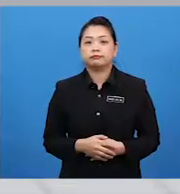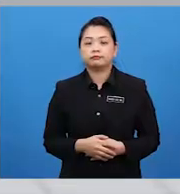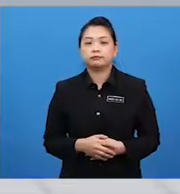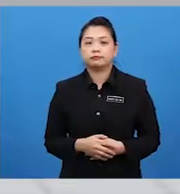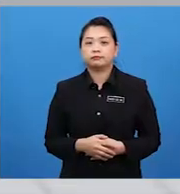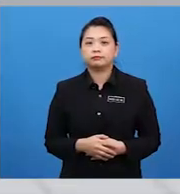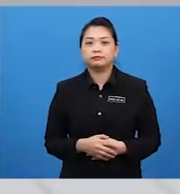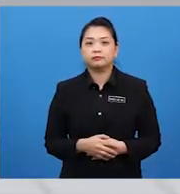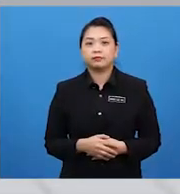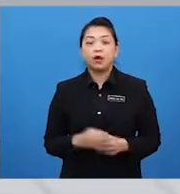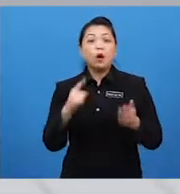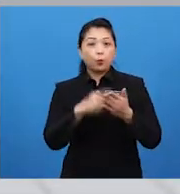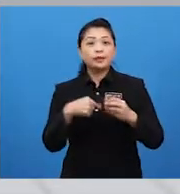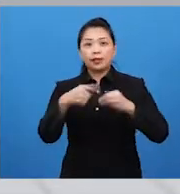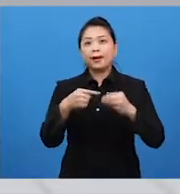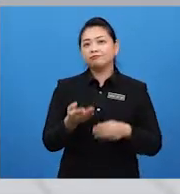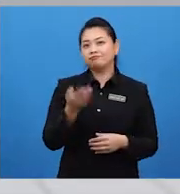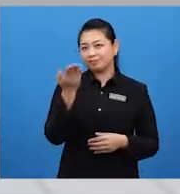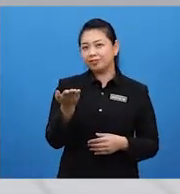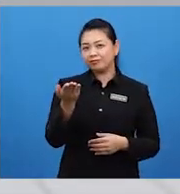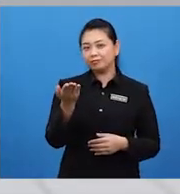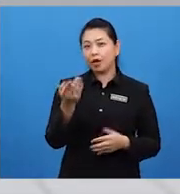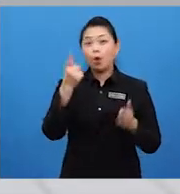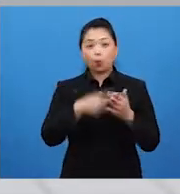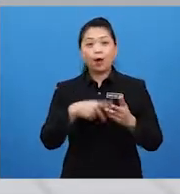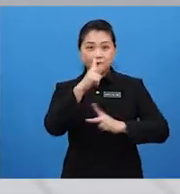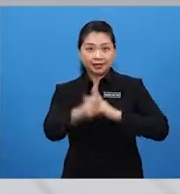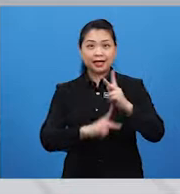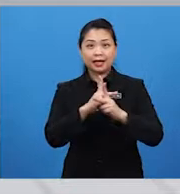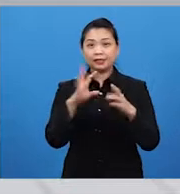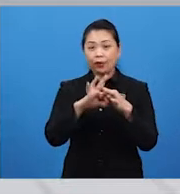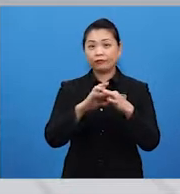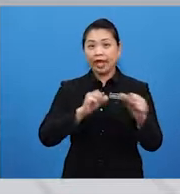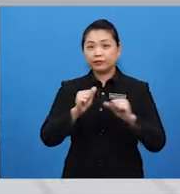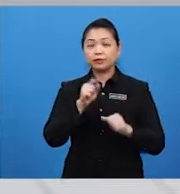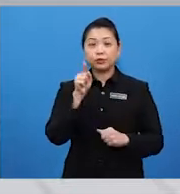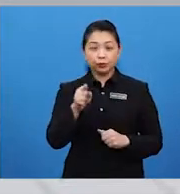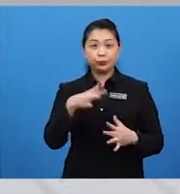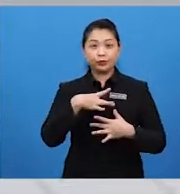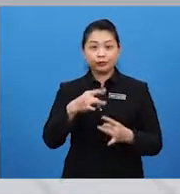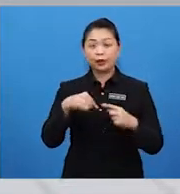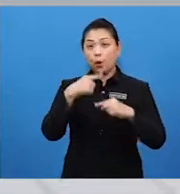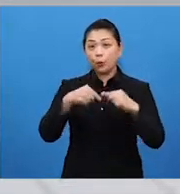What about you? What kind of activities do you prefer when you go out?